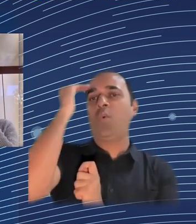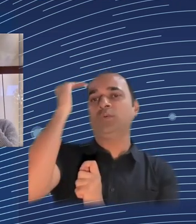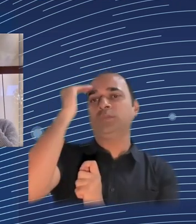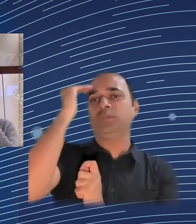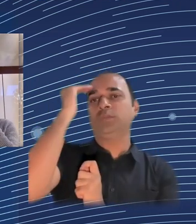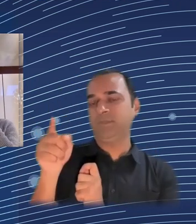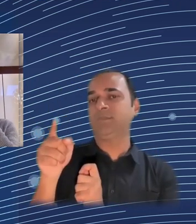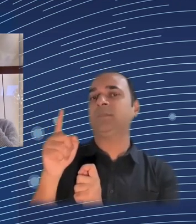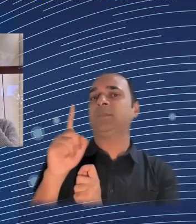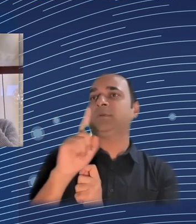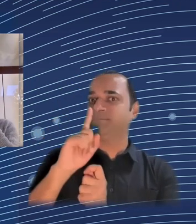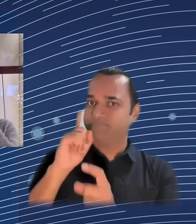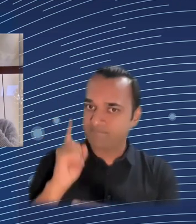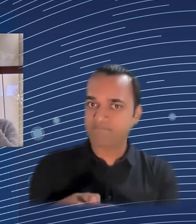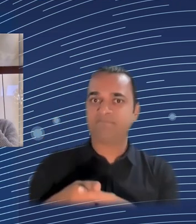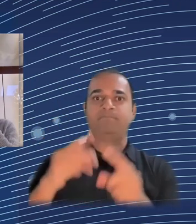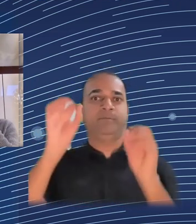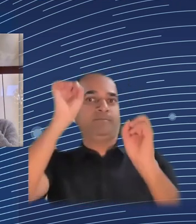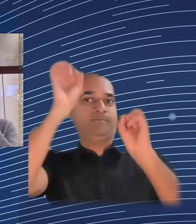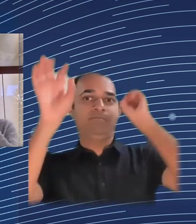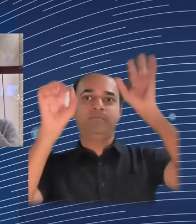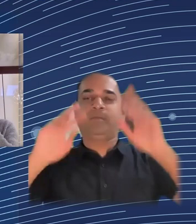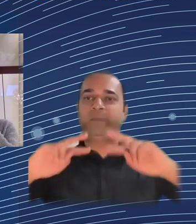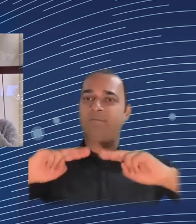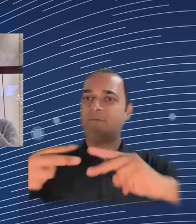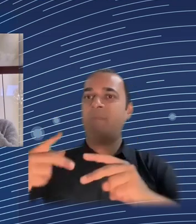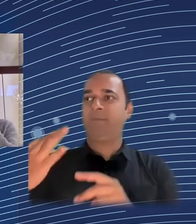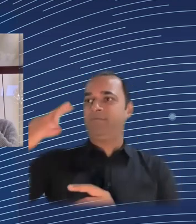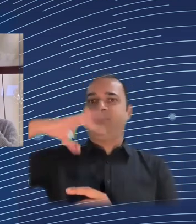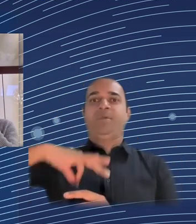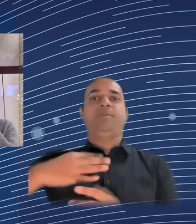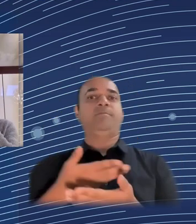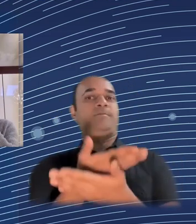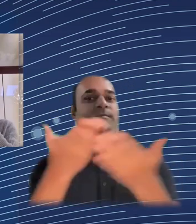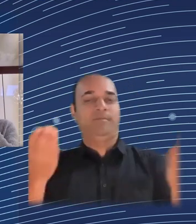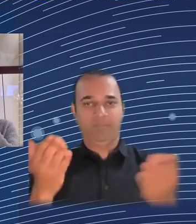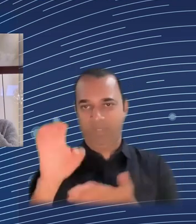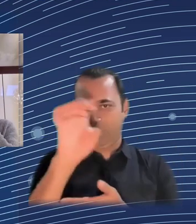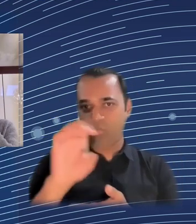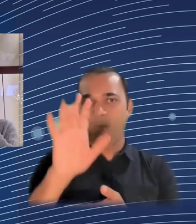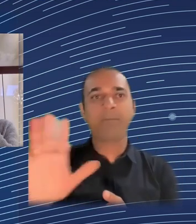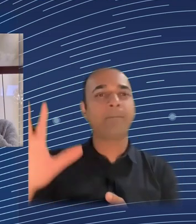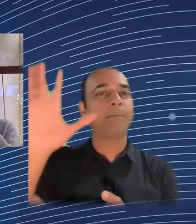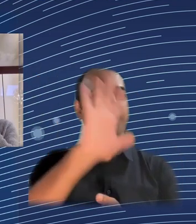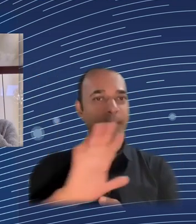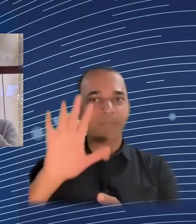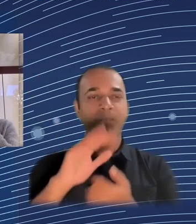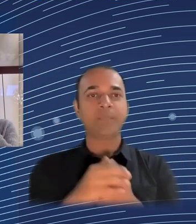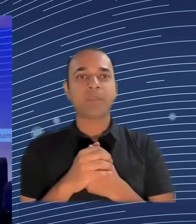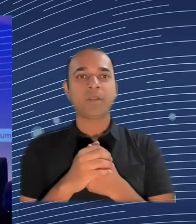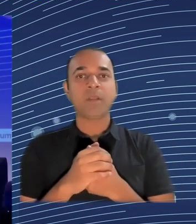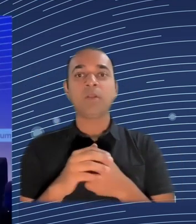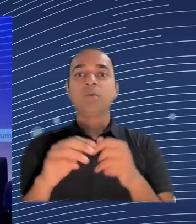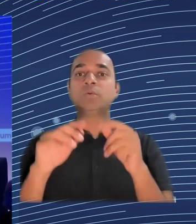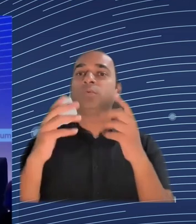Like, what priorities should we eliminate from the cohesion? Right, that's what I mean. Okay. I don't know. What should we eliminate? A smarter Europe? A greener